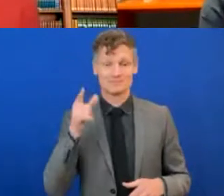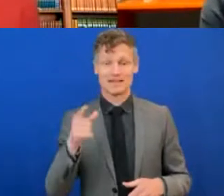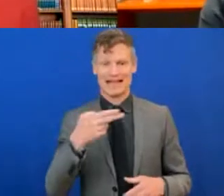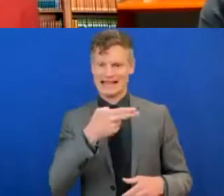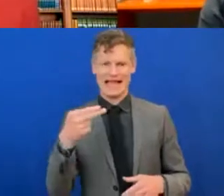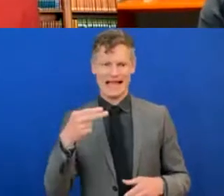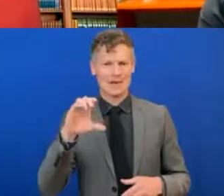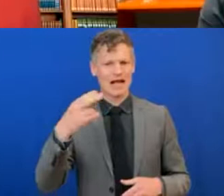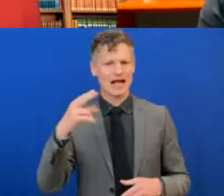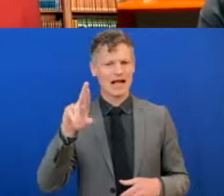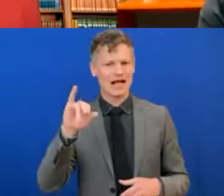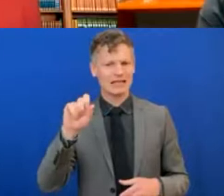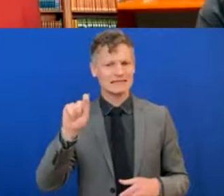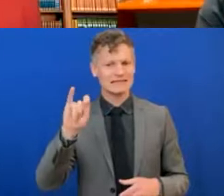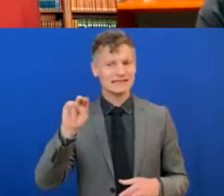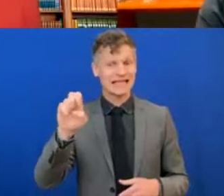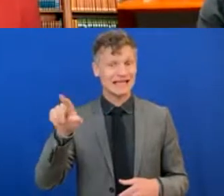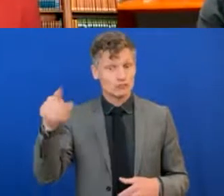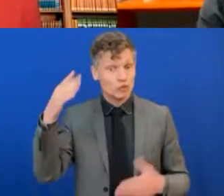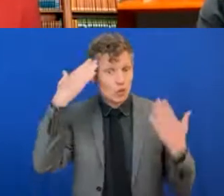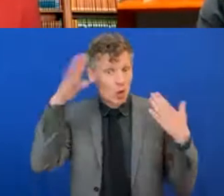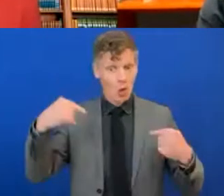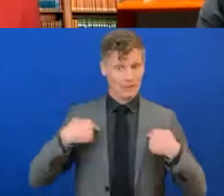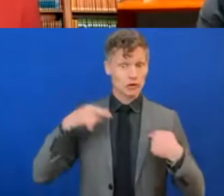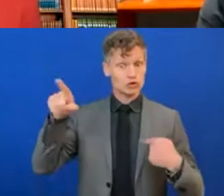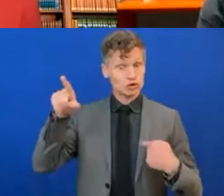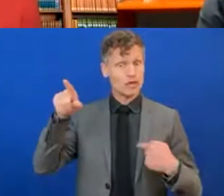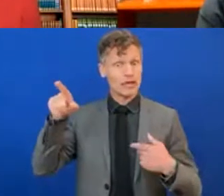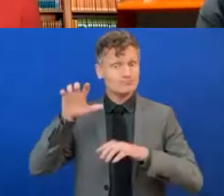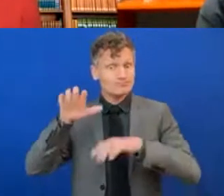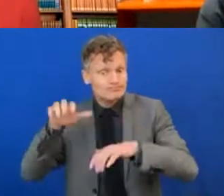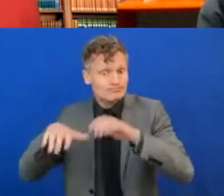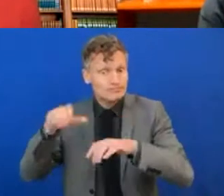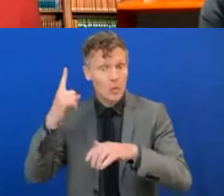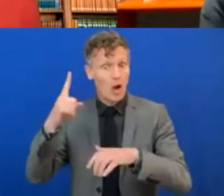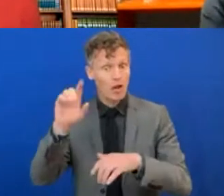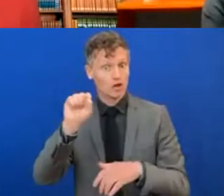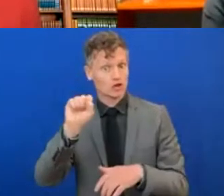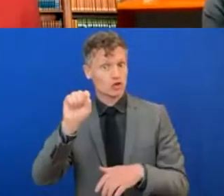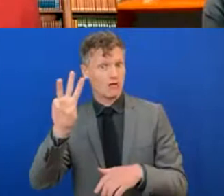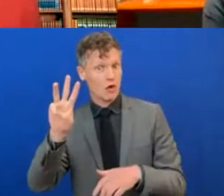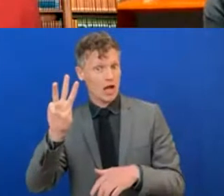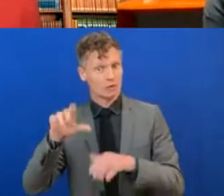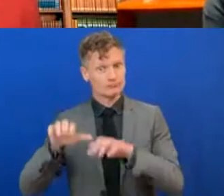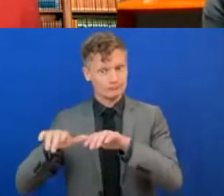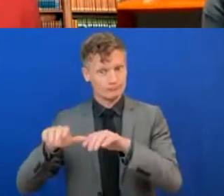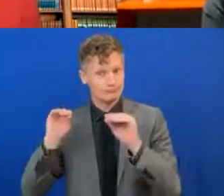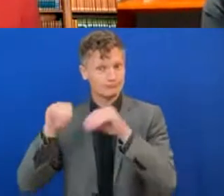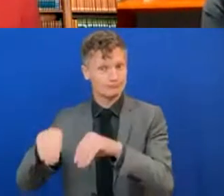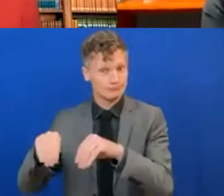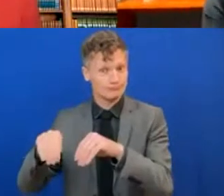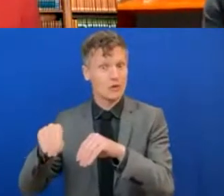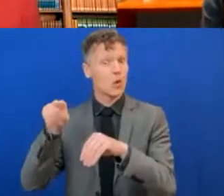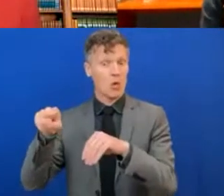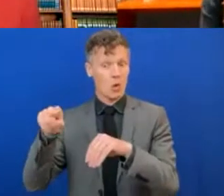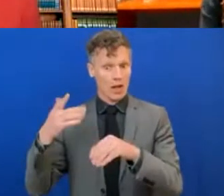developed an entire software that we now take for granted. So, she was one of the first people in the island of Ireland to put together hyperlinks. She